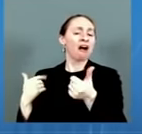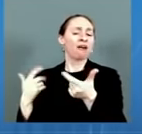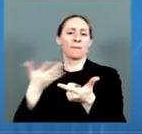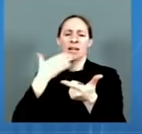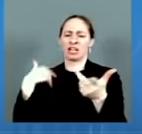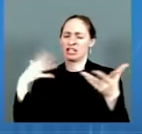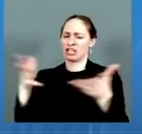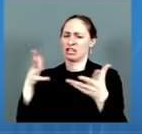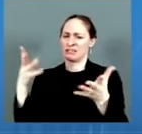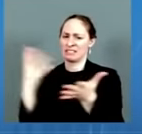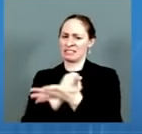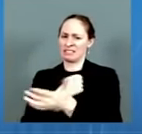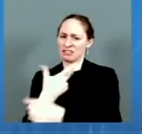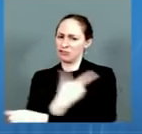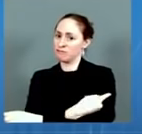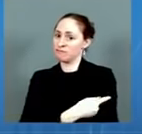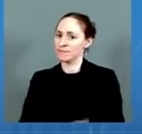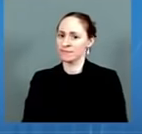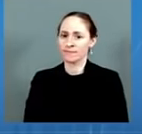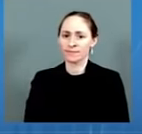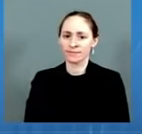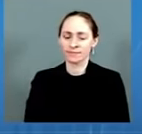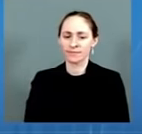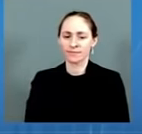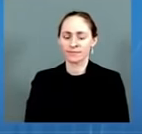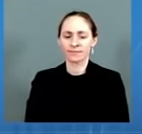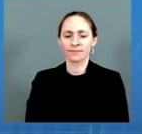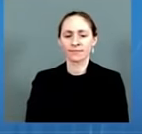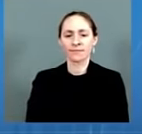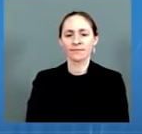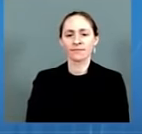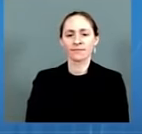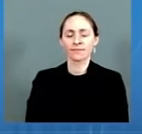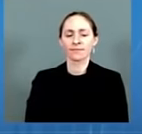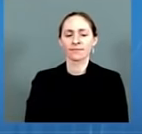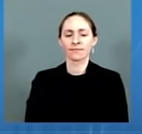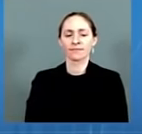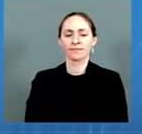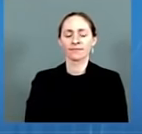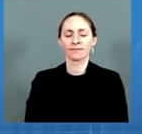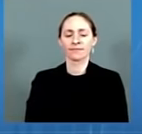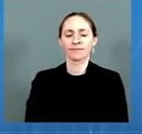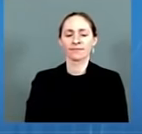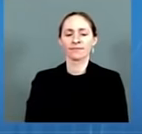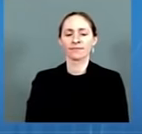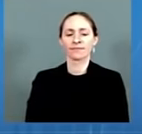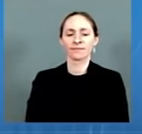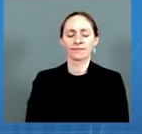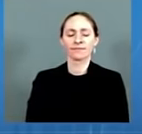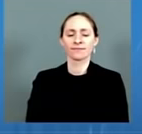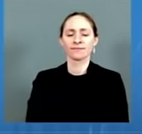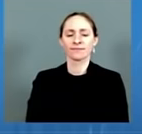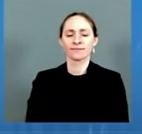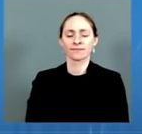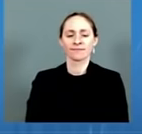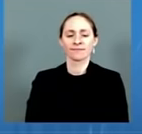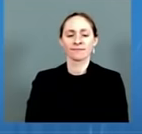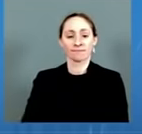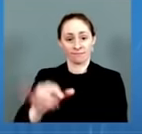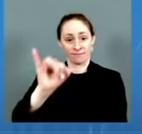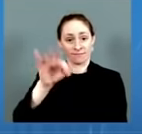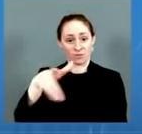COVID-19 case counts are increasing among residents who are unvaccinated and those who received a primary series without